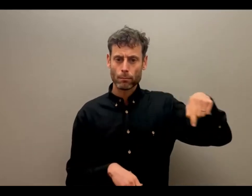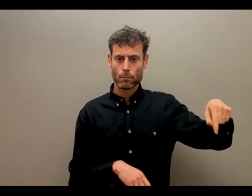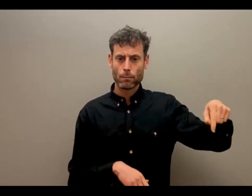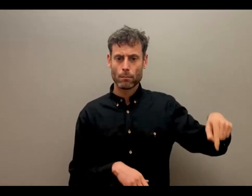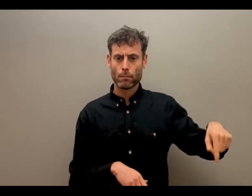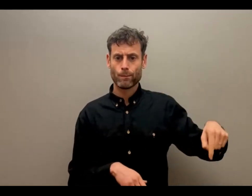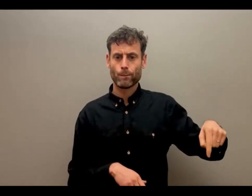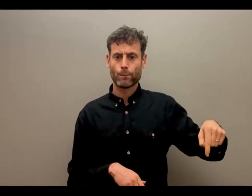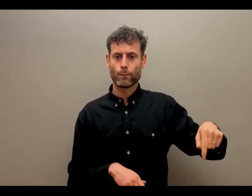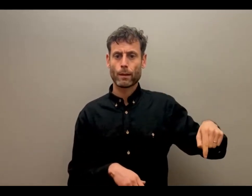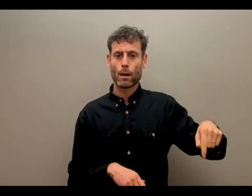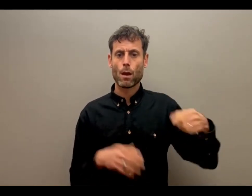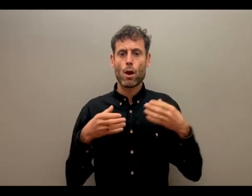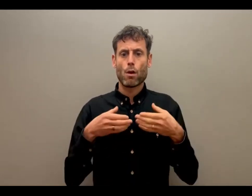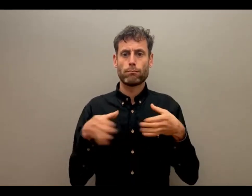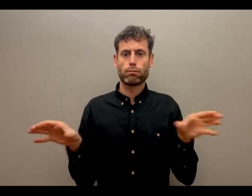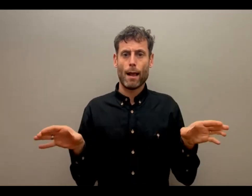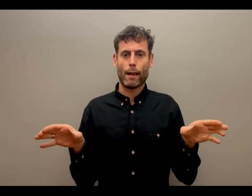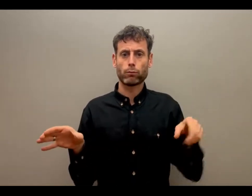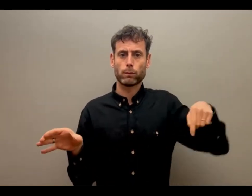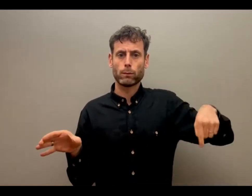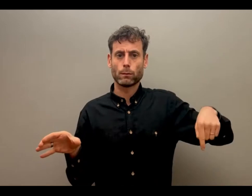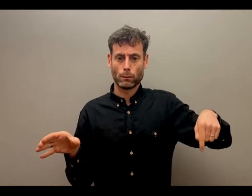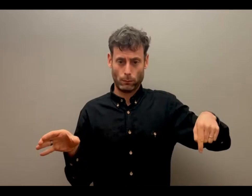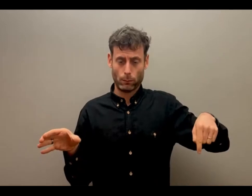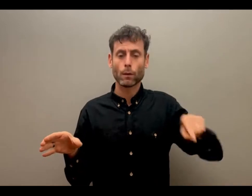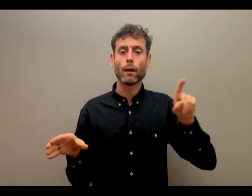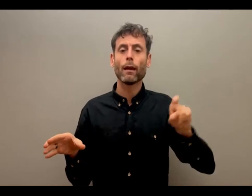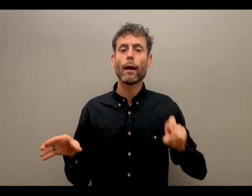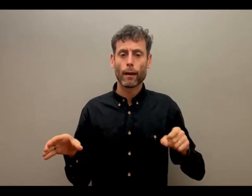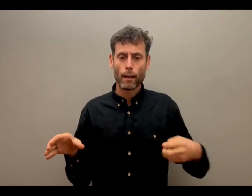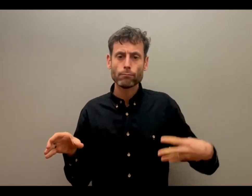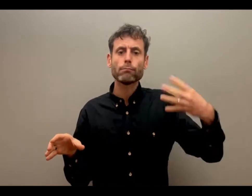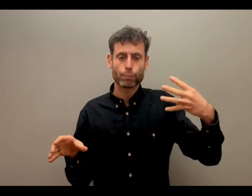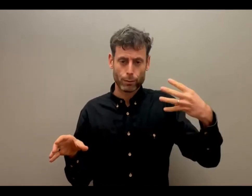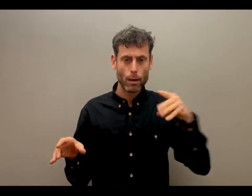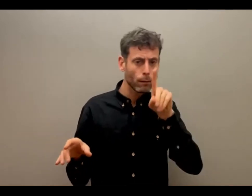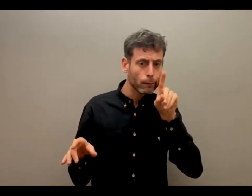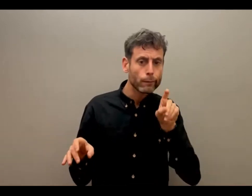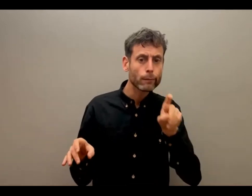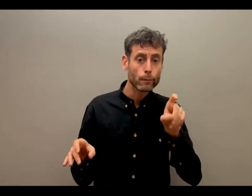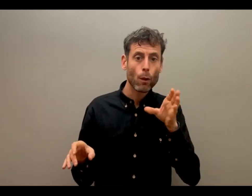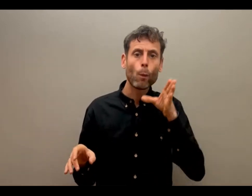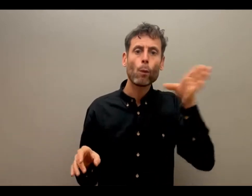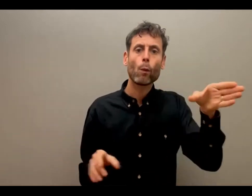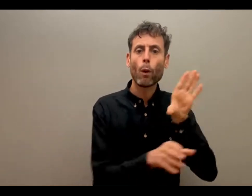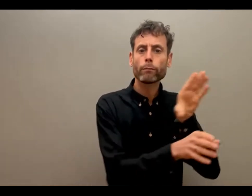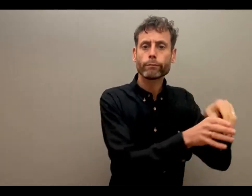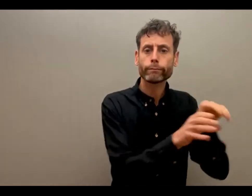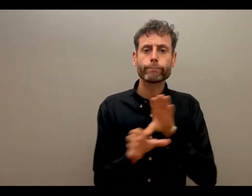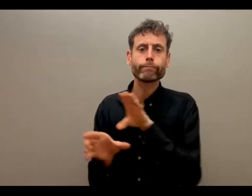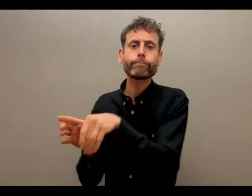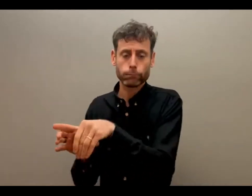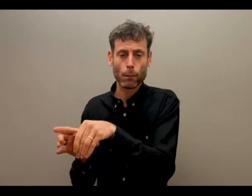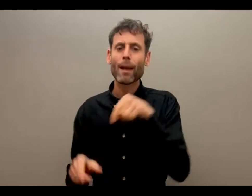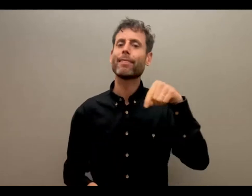open here, as Rachel said, for the accessibility features. So those people who are in need